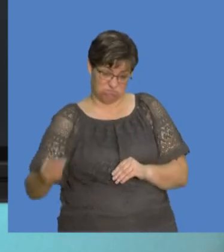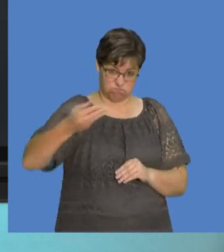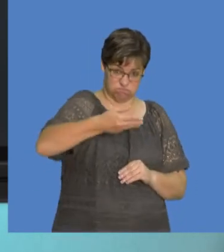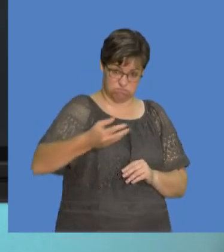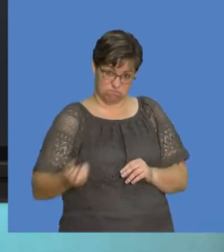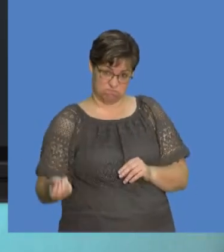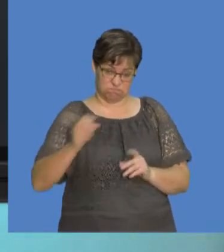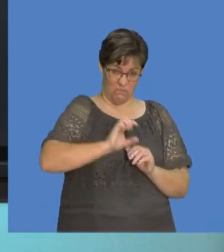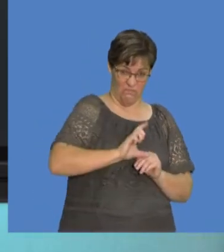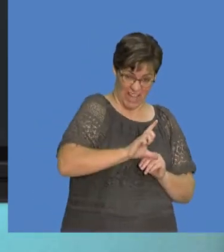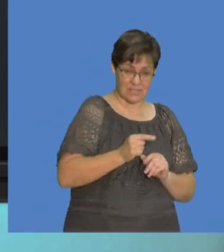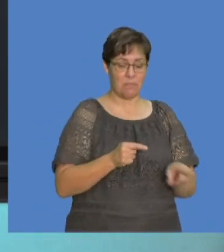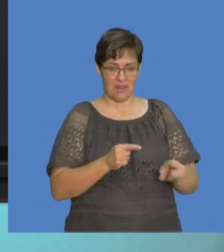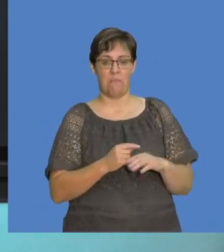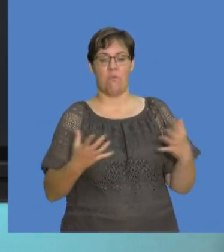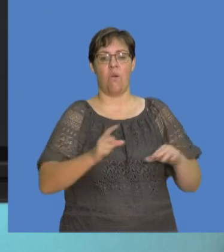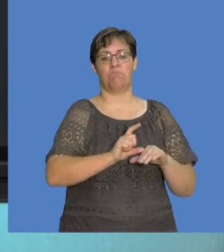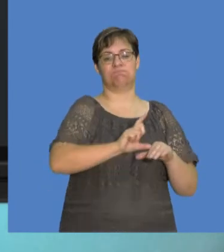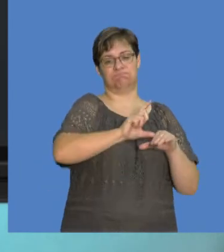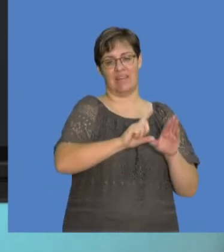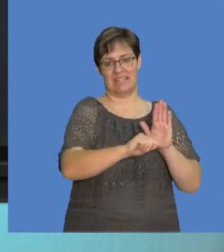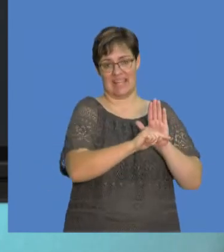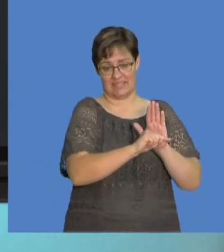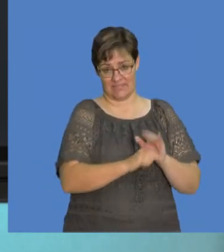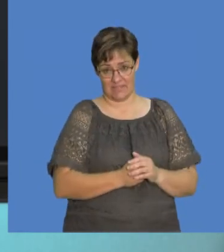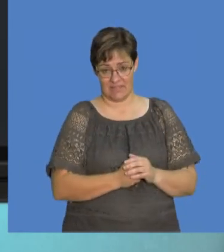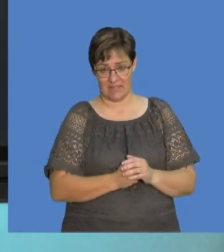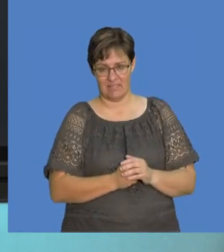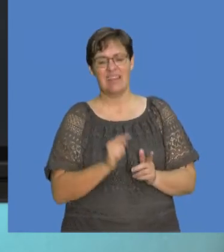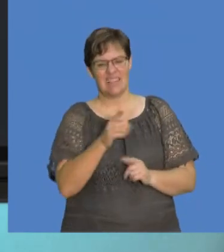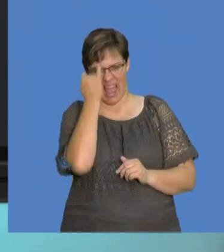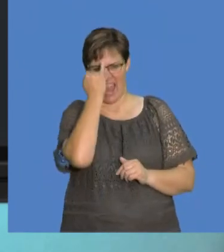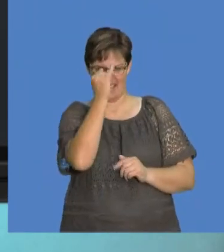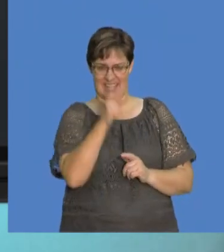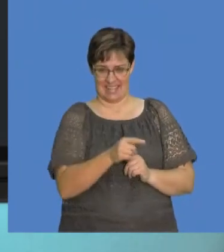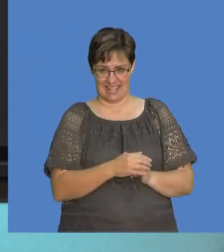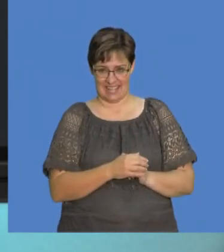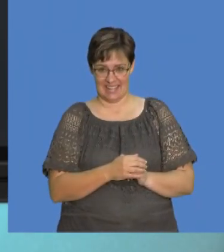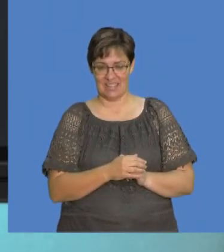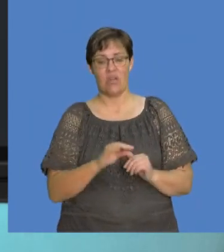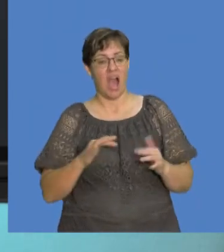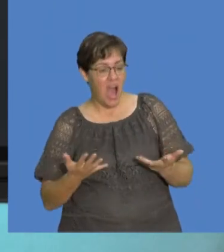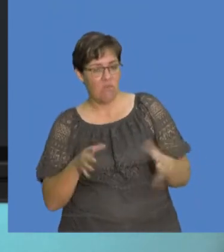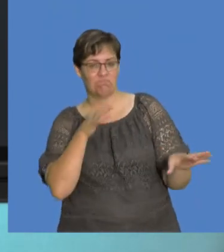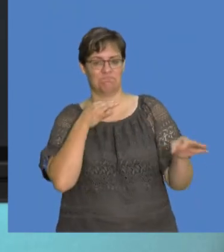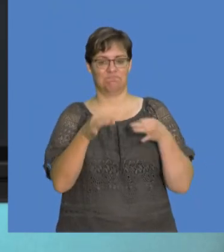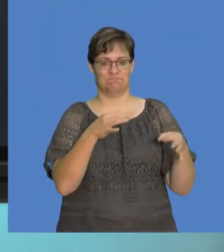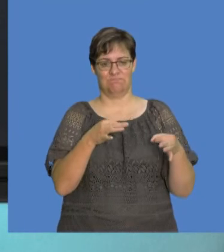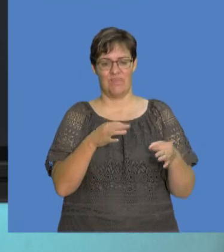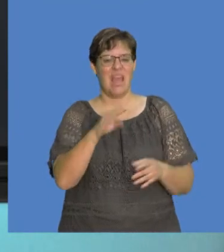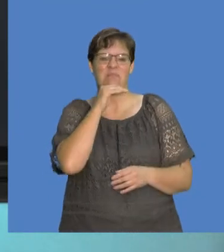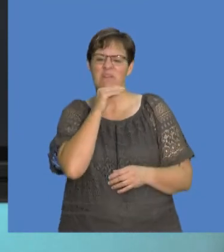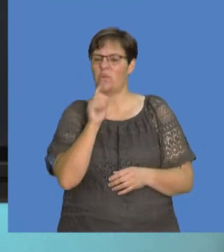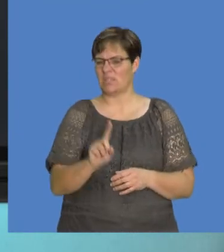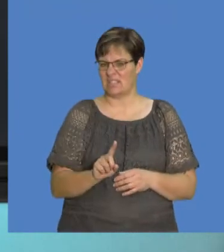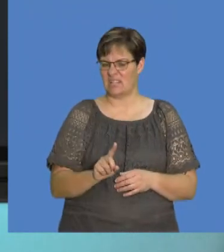it has got more electrons in excess, then it is even more negatively charged. That's the big idea for us to say